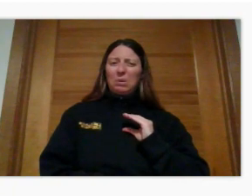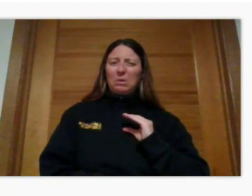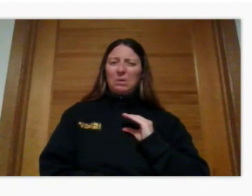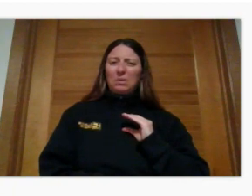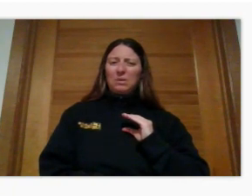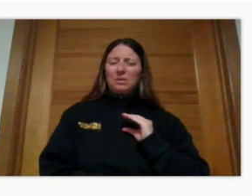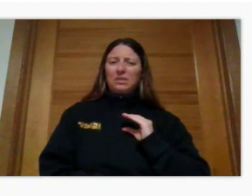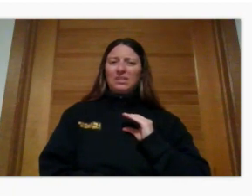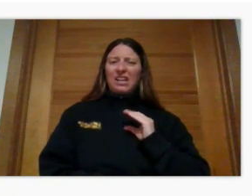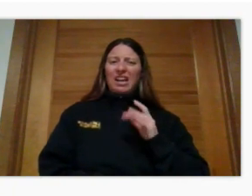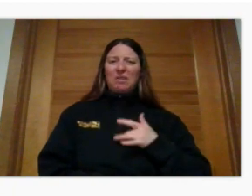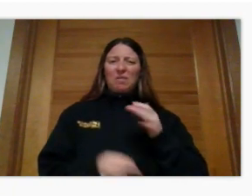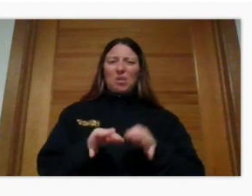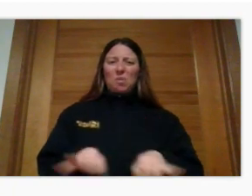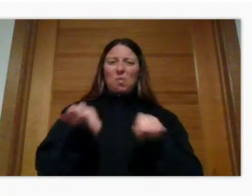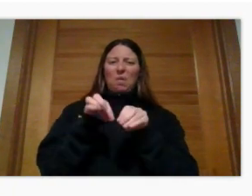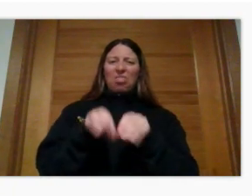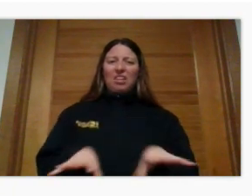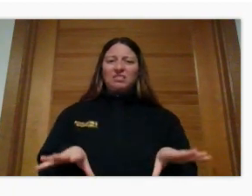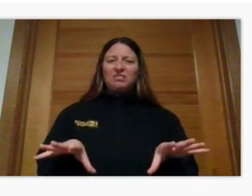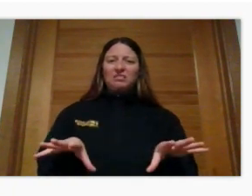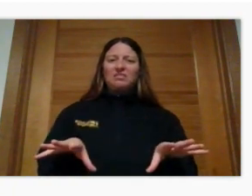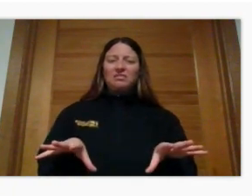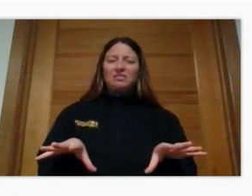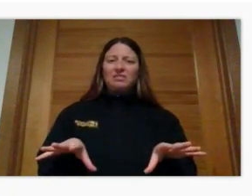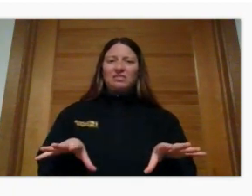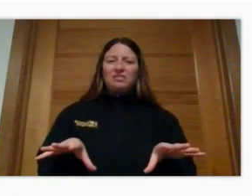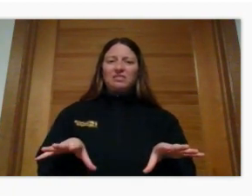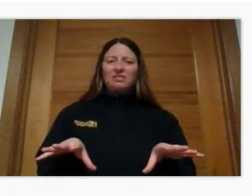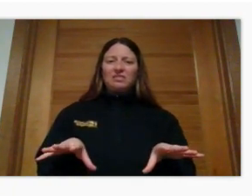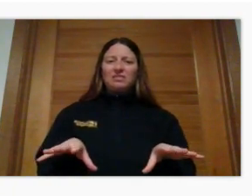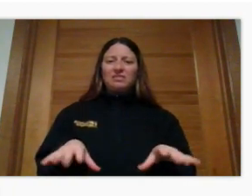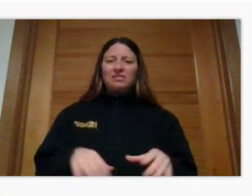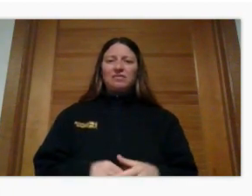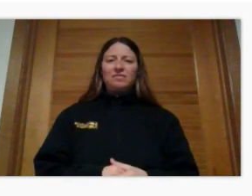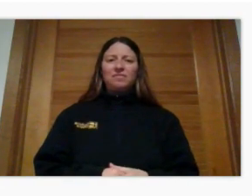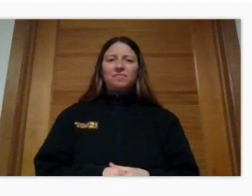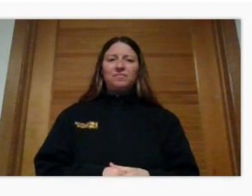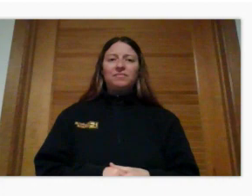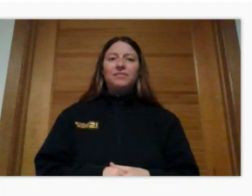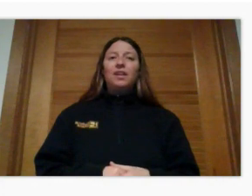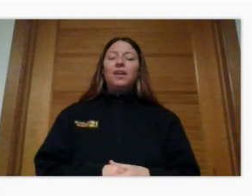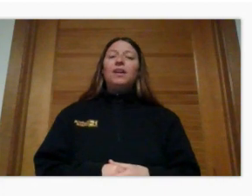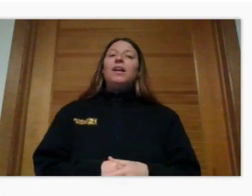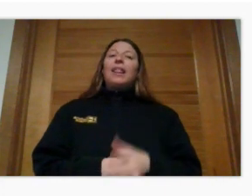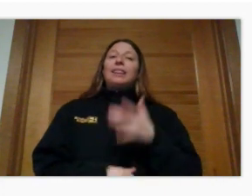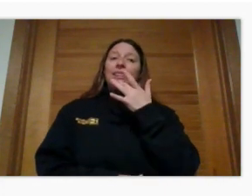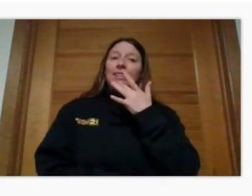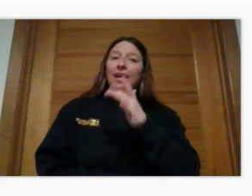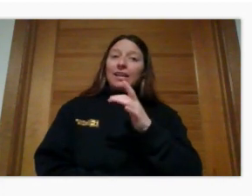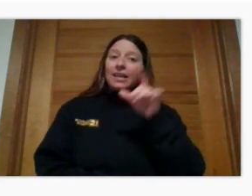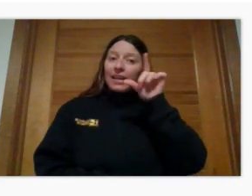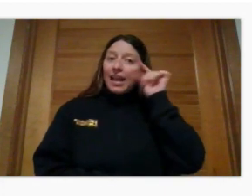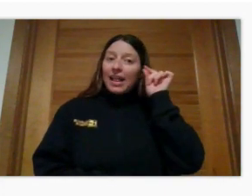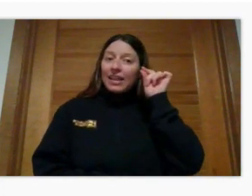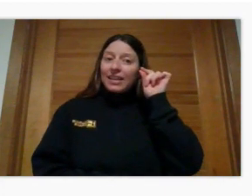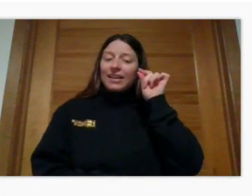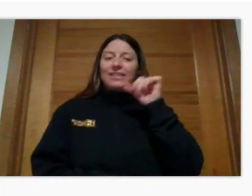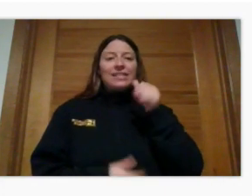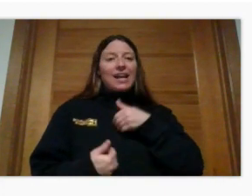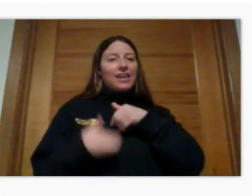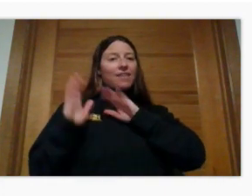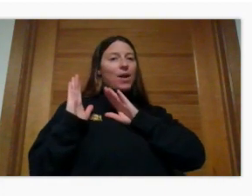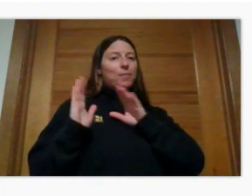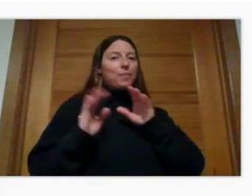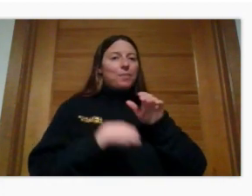and feel like I'm just worthless, a waste of space. Now, fortunately, Gallaudet did not give up on